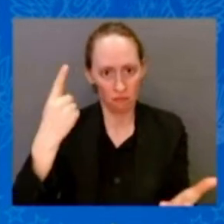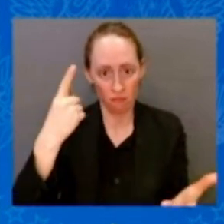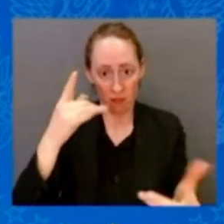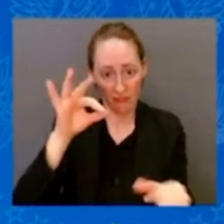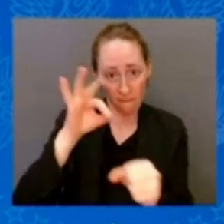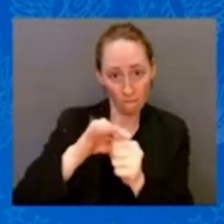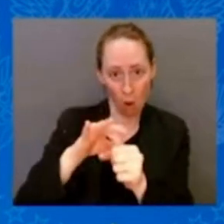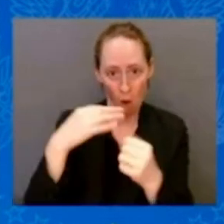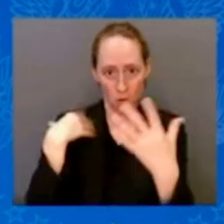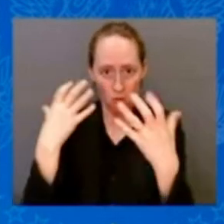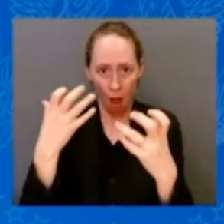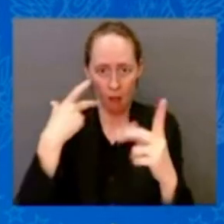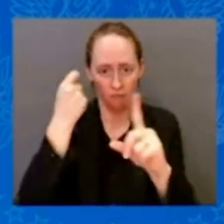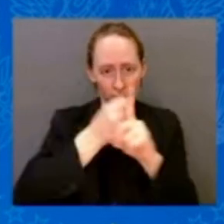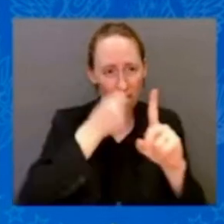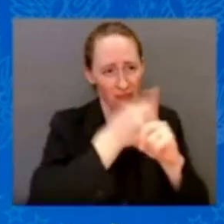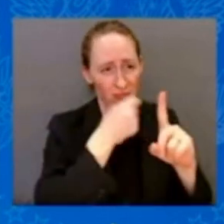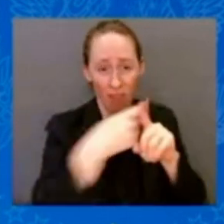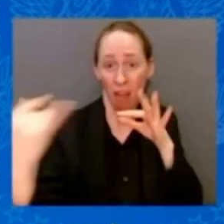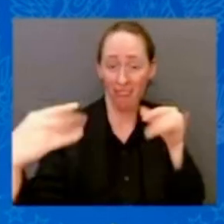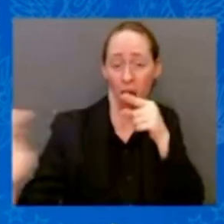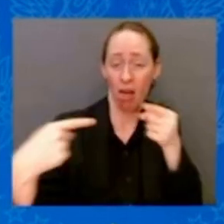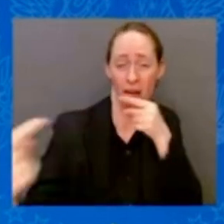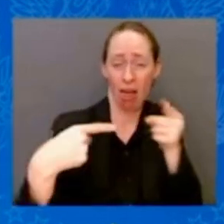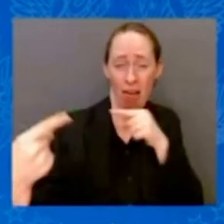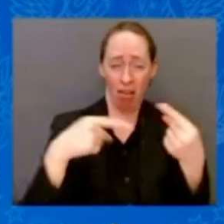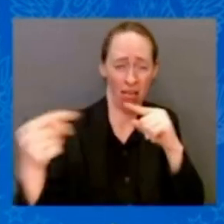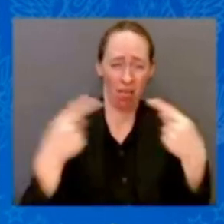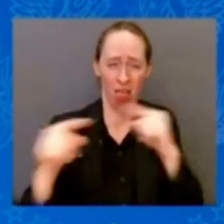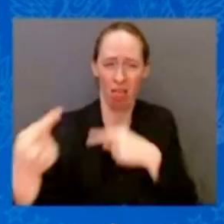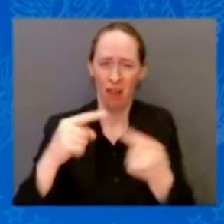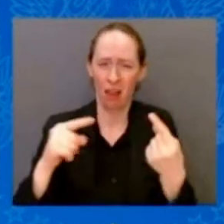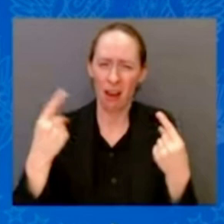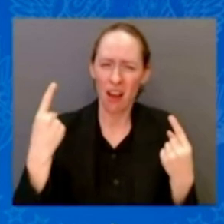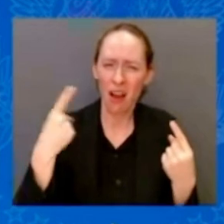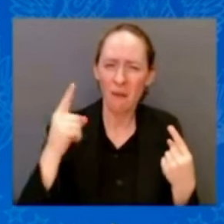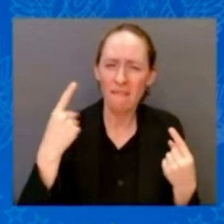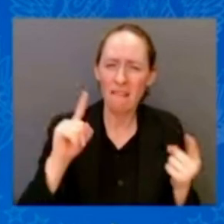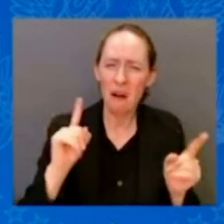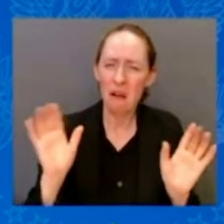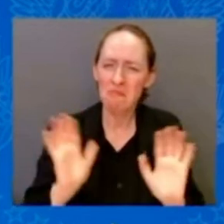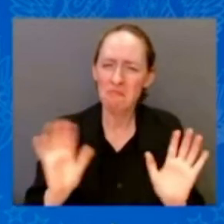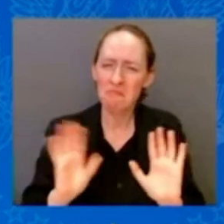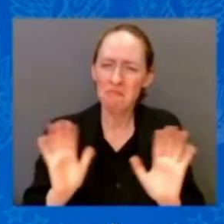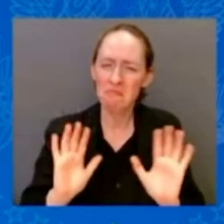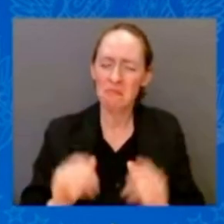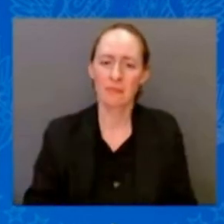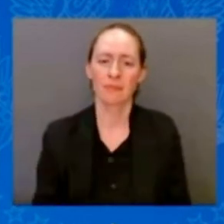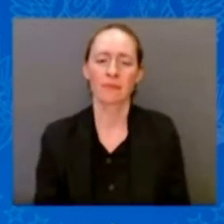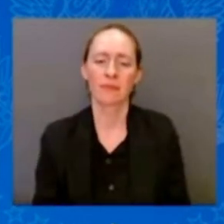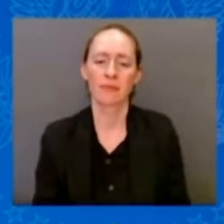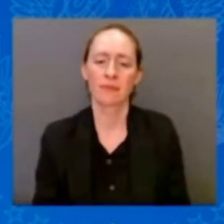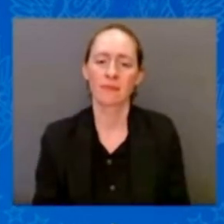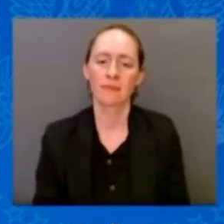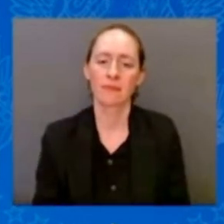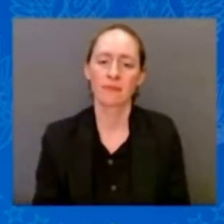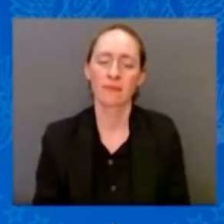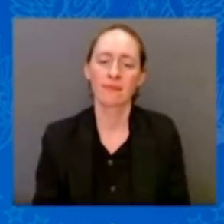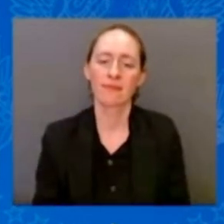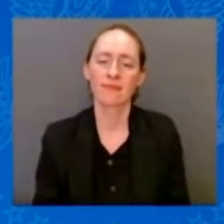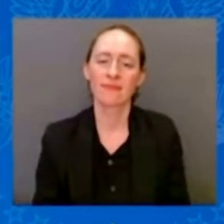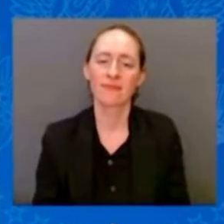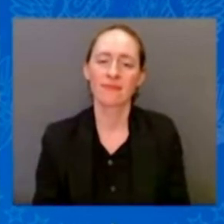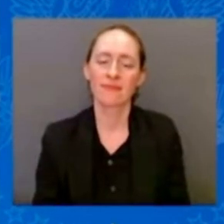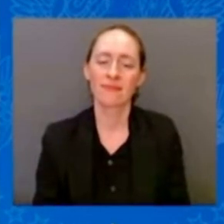my vision for the country, and I think that's what the American people said in this off-year election. Yesterday, I went to Wisconsin — nice and warm, like down here